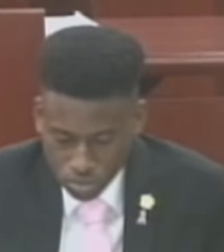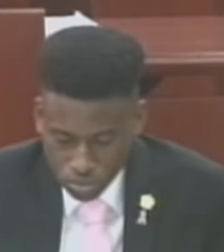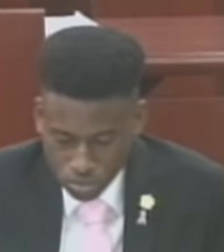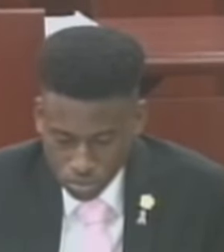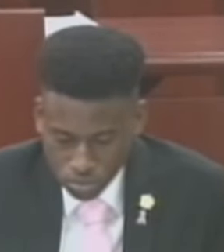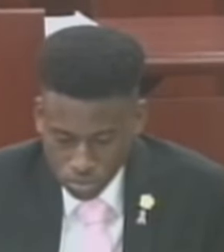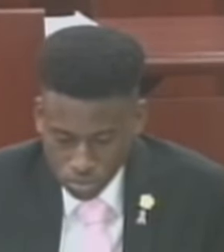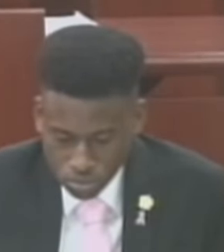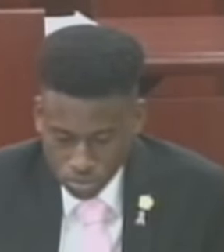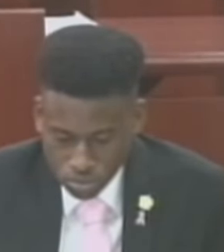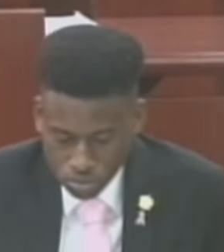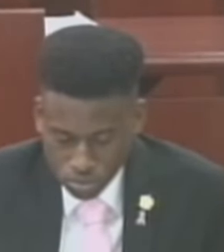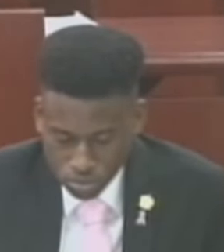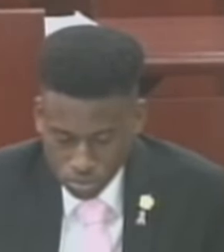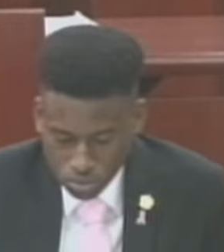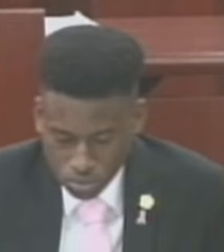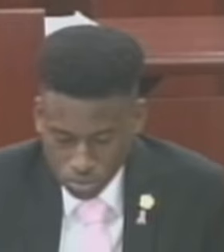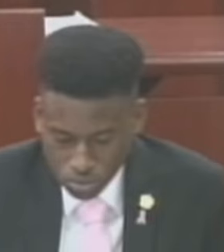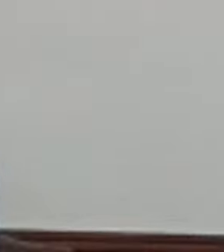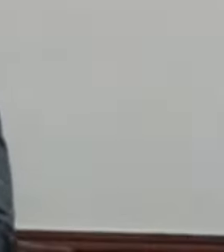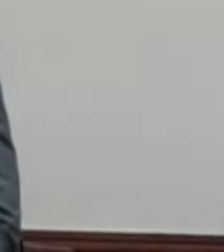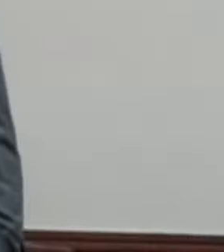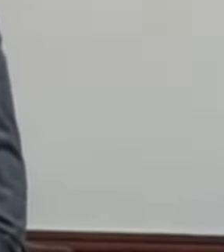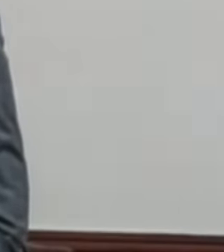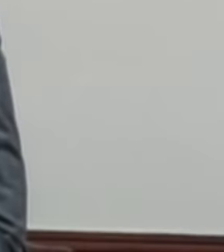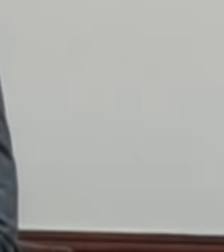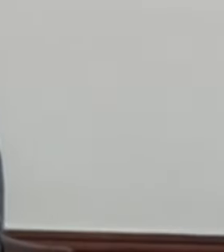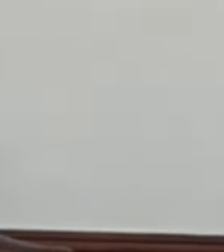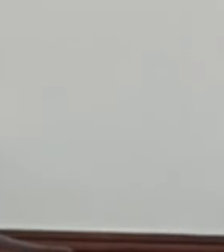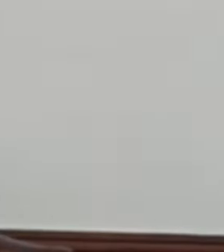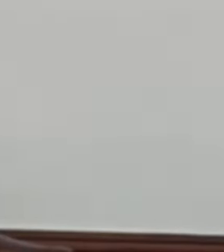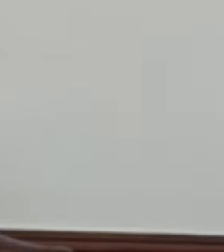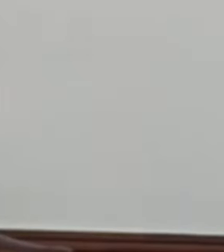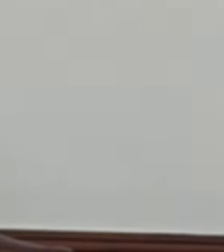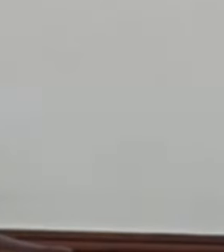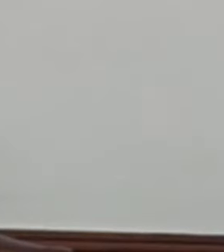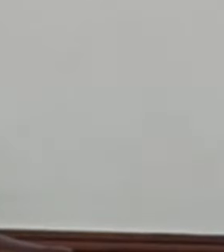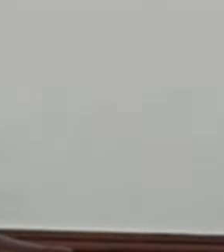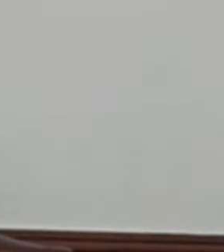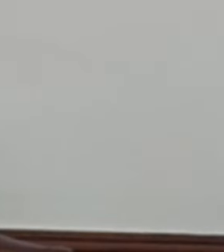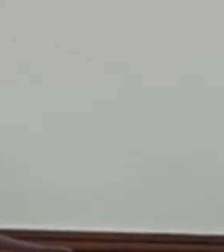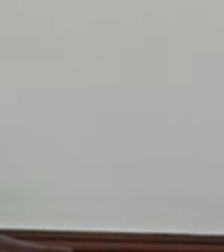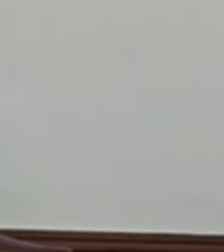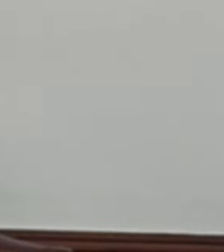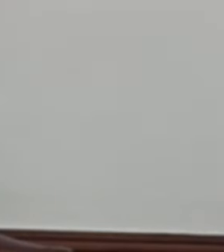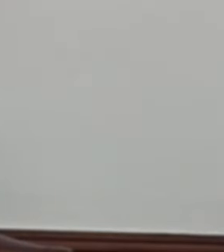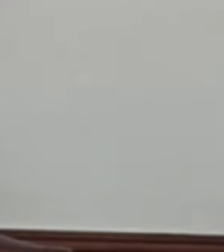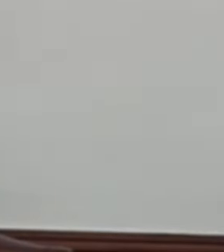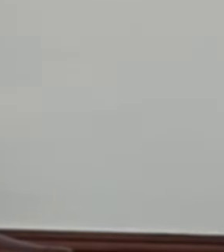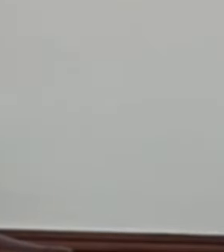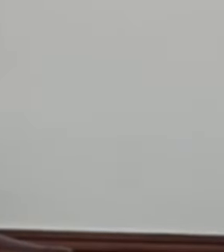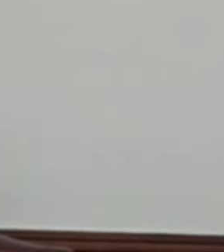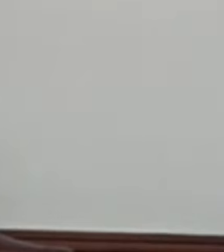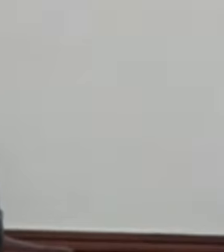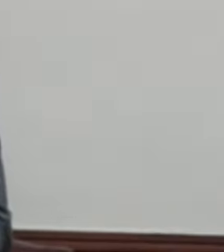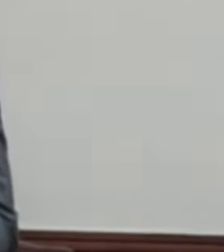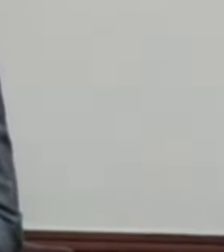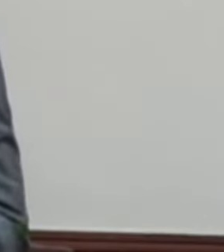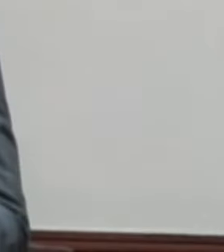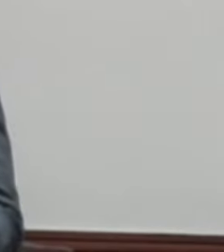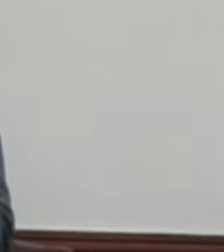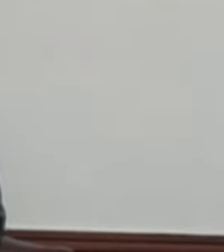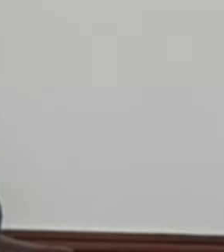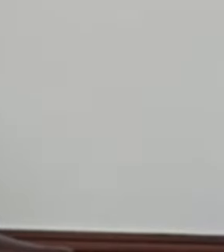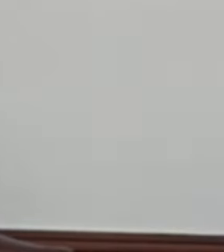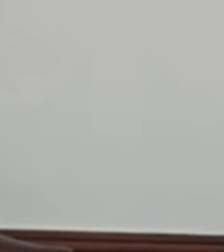school in whatever way they can, be it financial, be it to mentor, be it to go and help to paint up if it needs paint up,